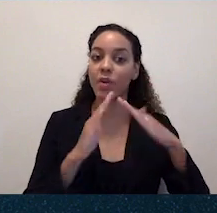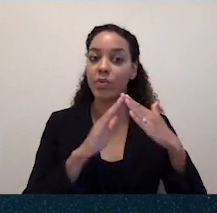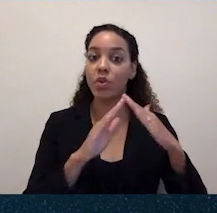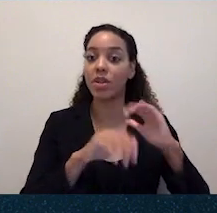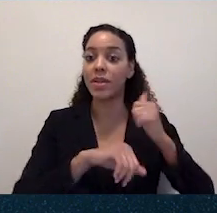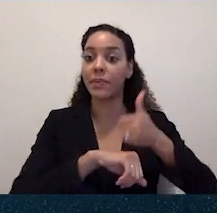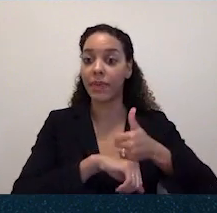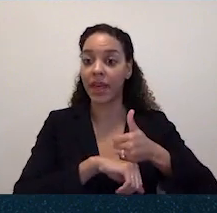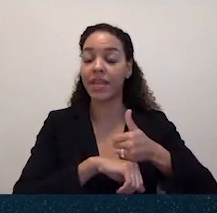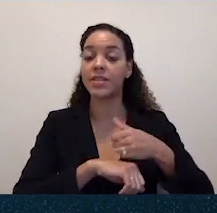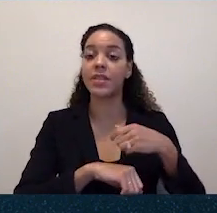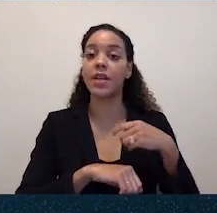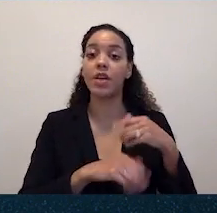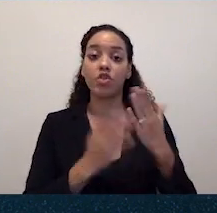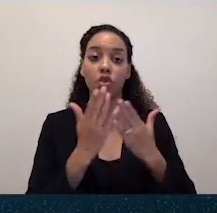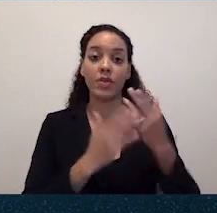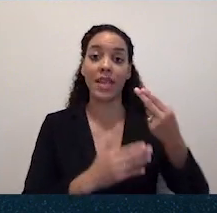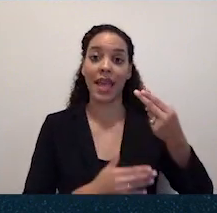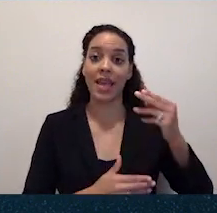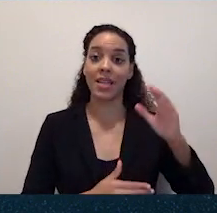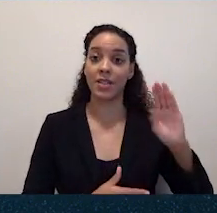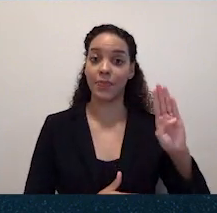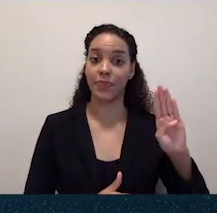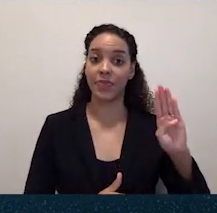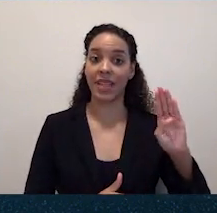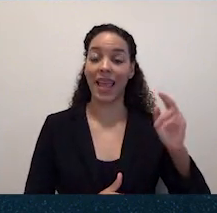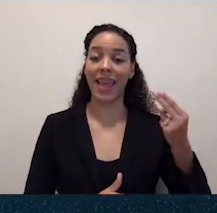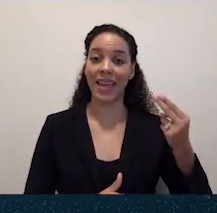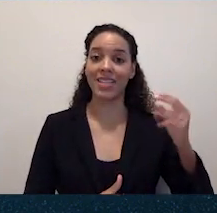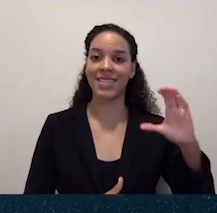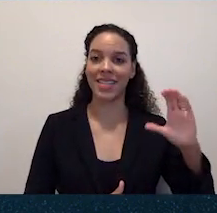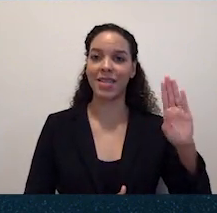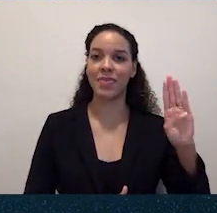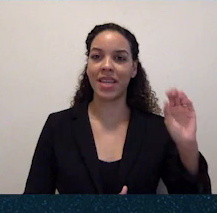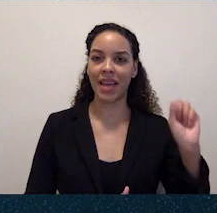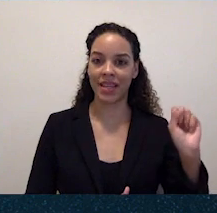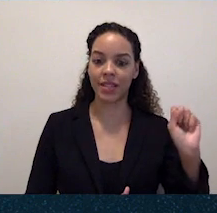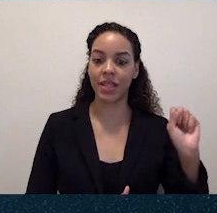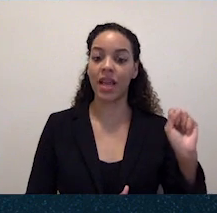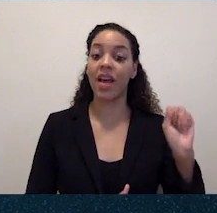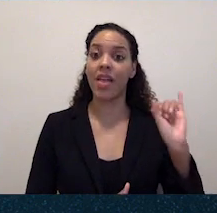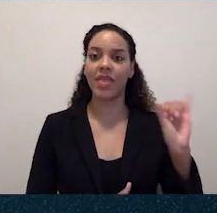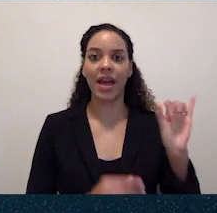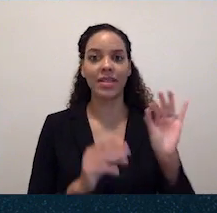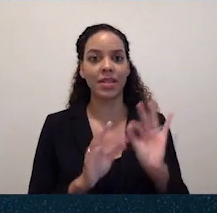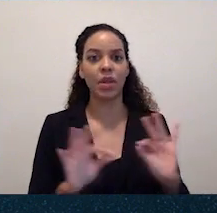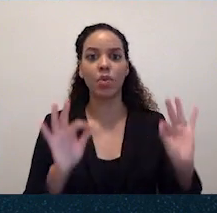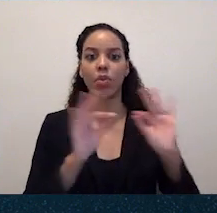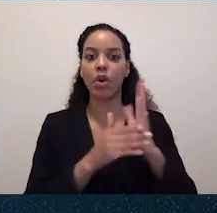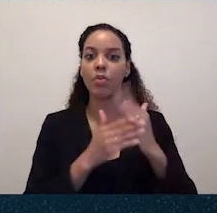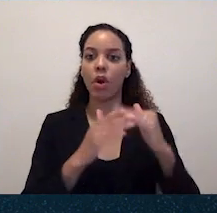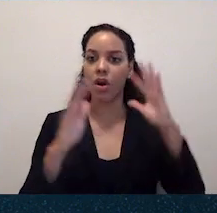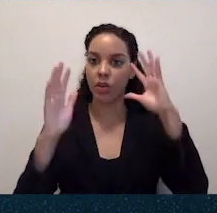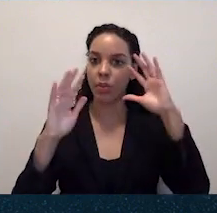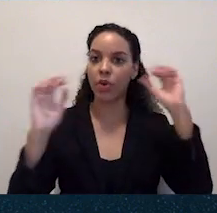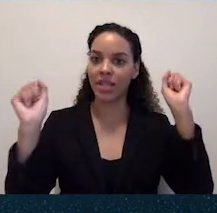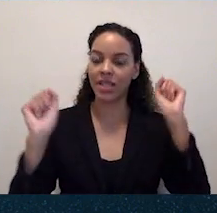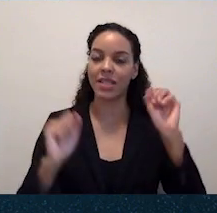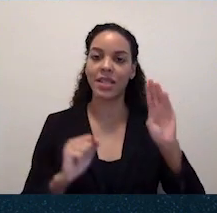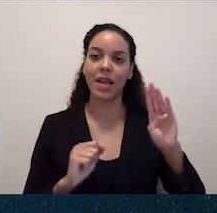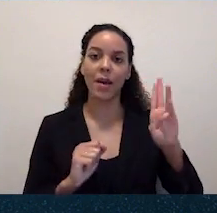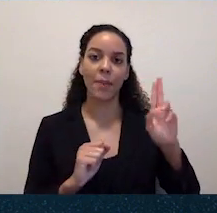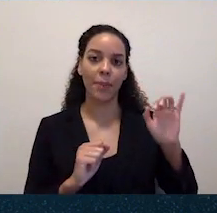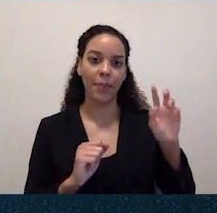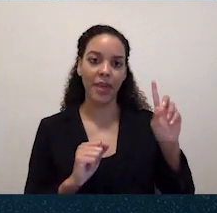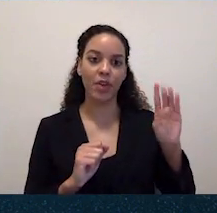HCBS. Strengthening HCBS is a pillar of the President's Build Back Better agenda, and that's why I was proud